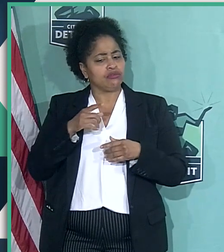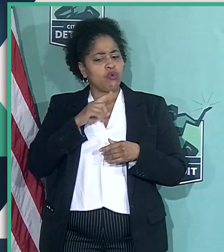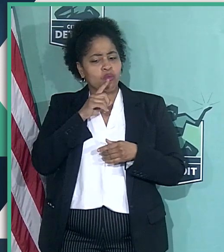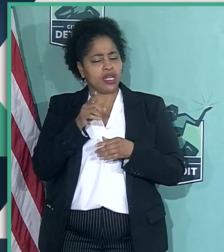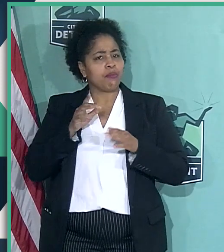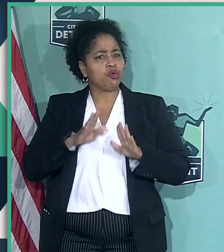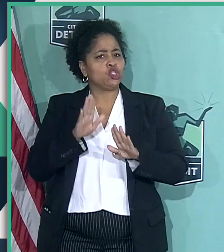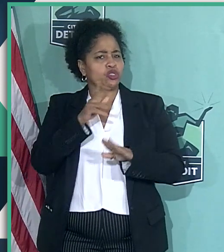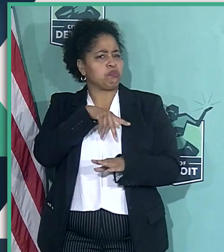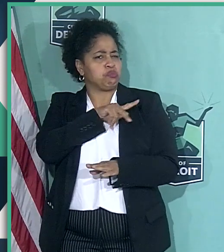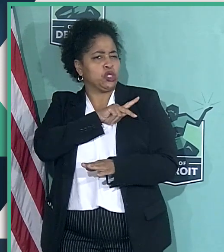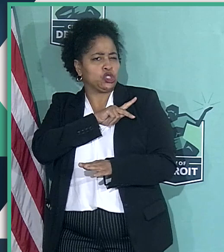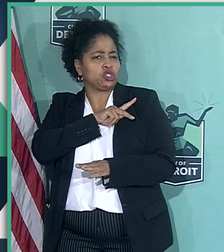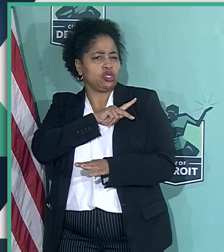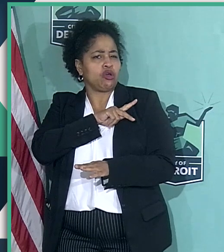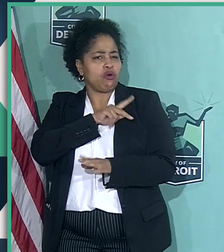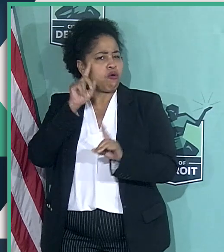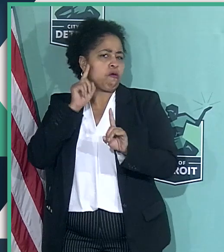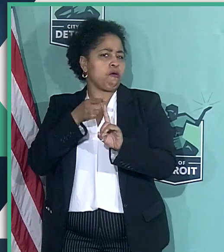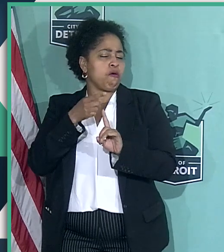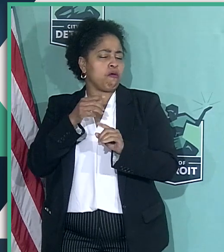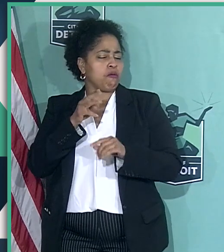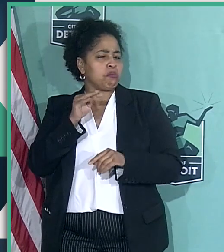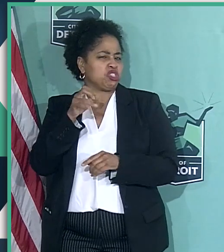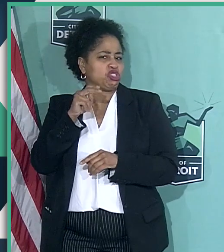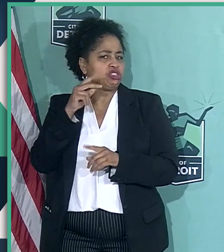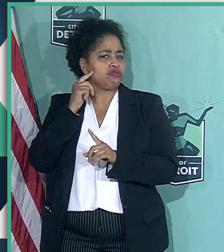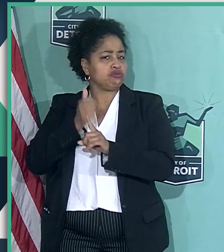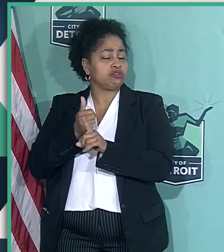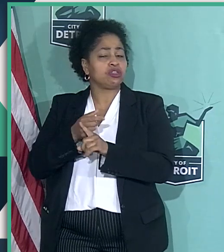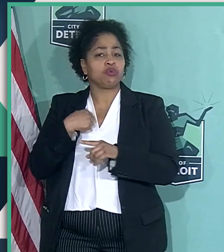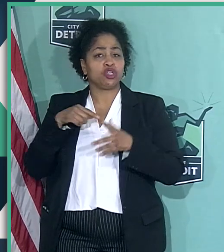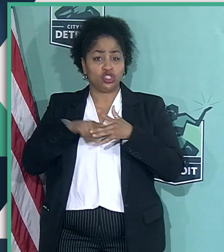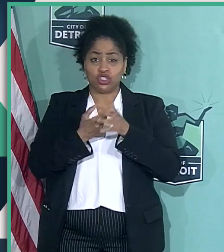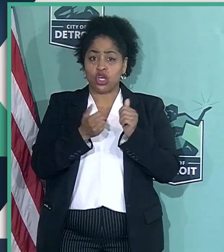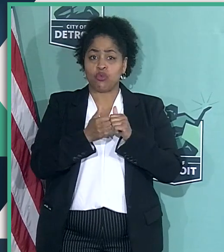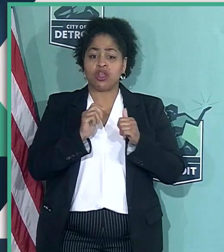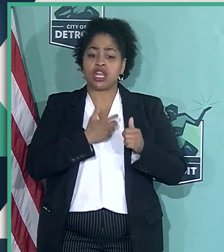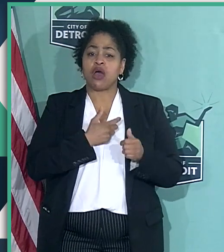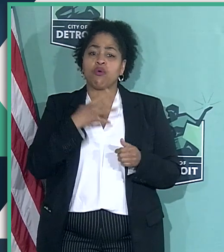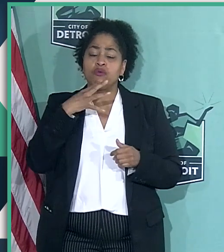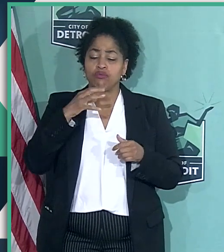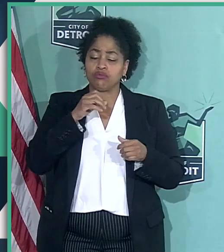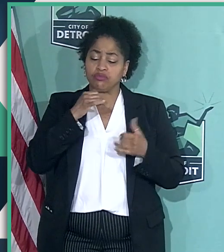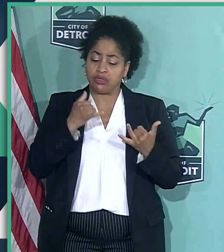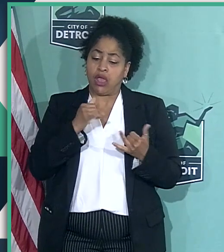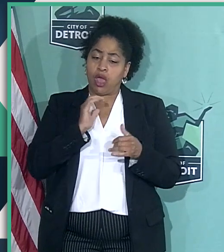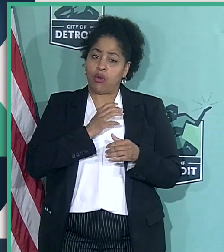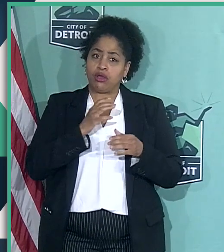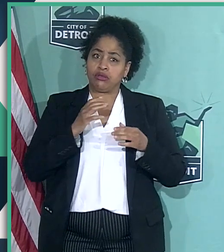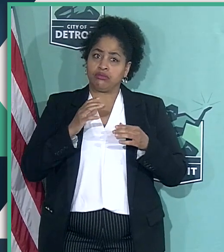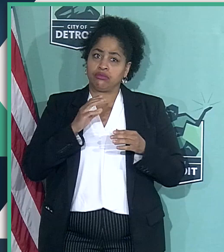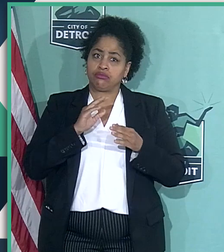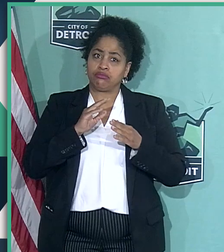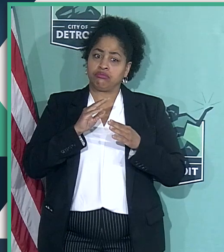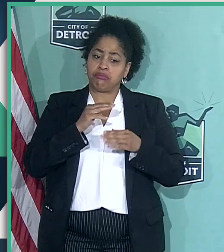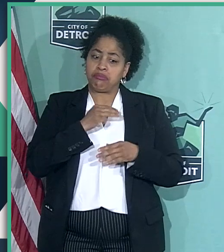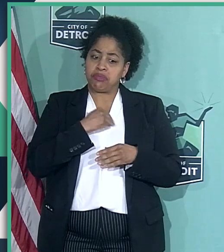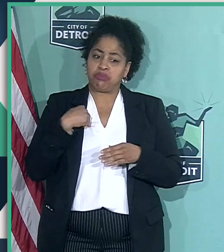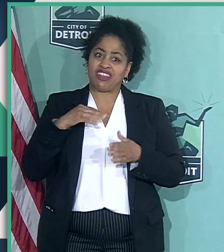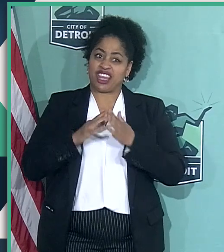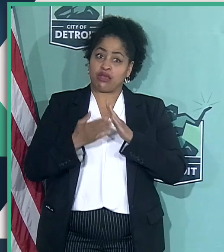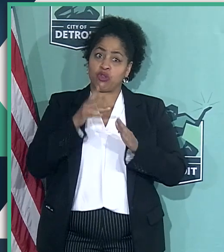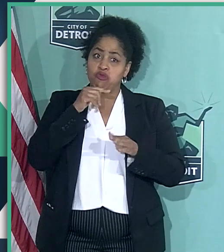But we have started now with our residents over the age of 60. And I will say it again.